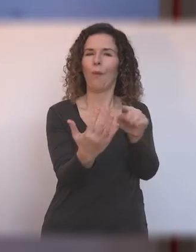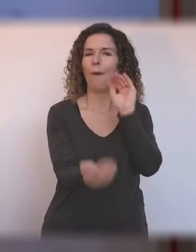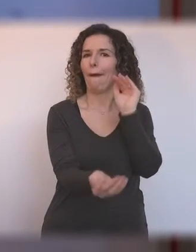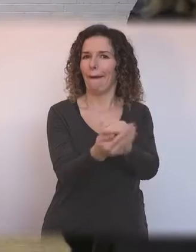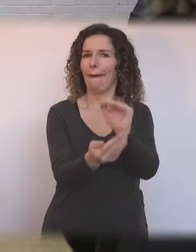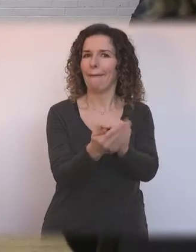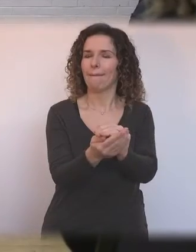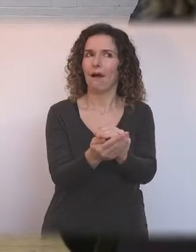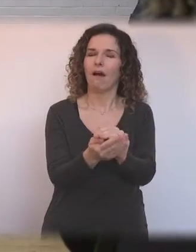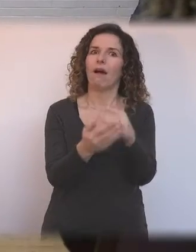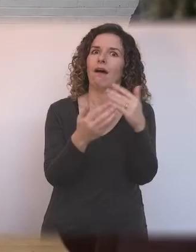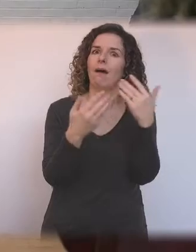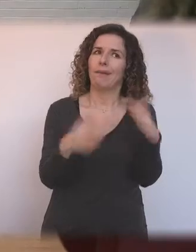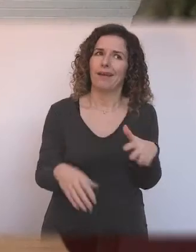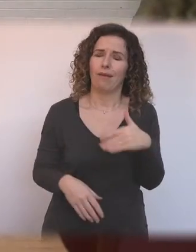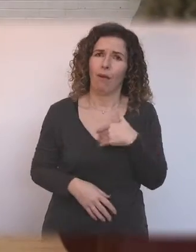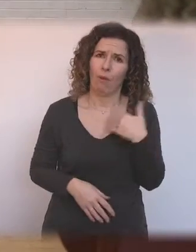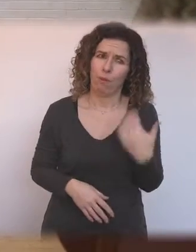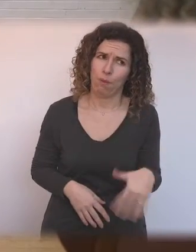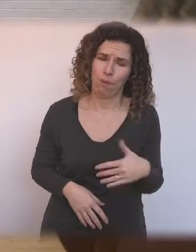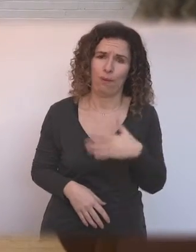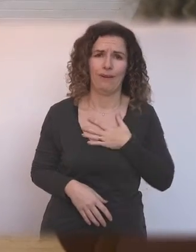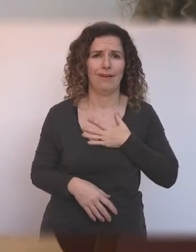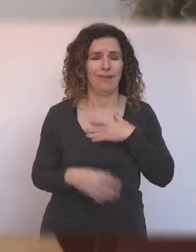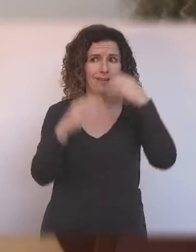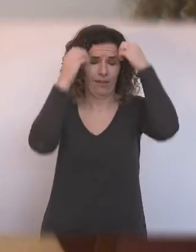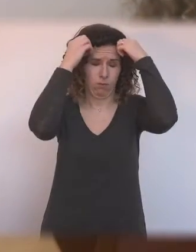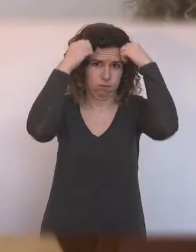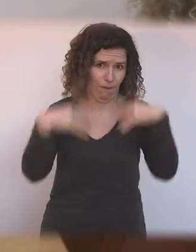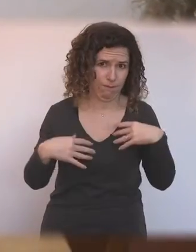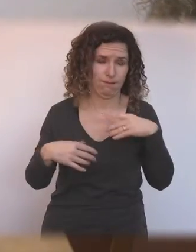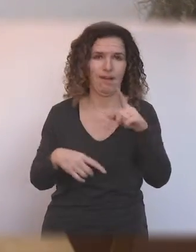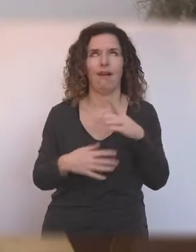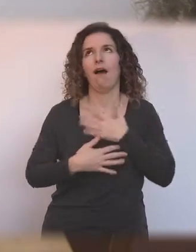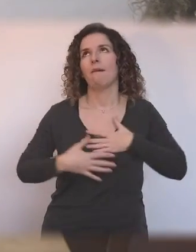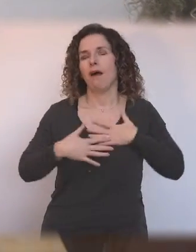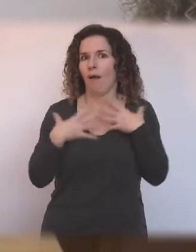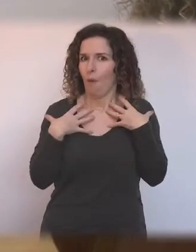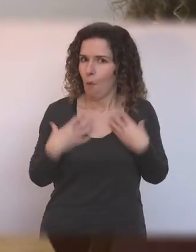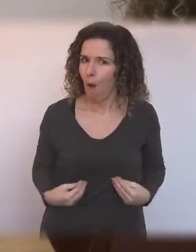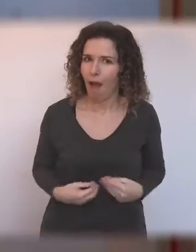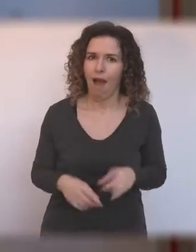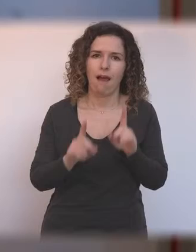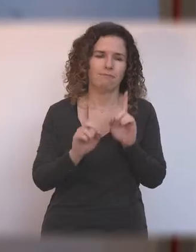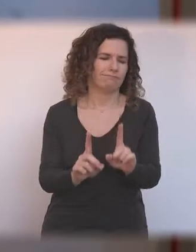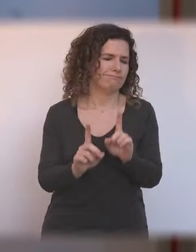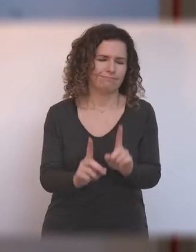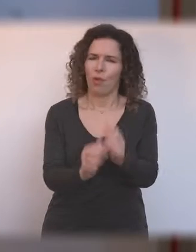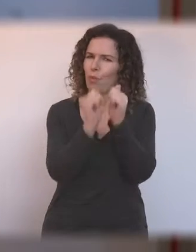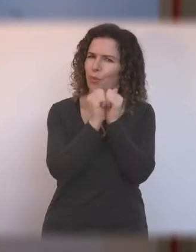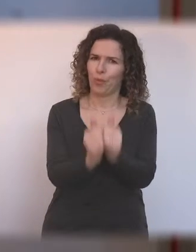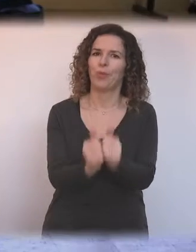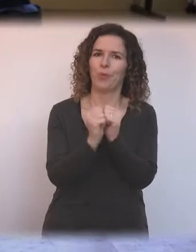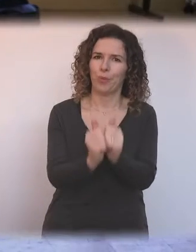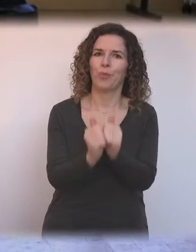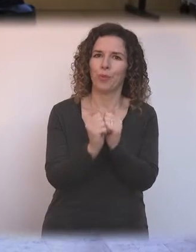let's keep them. So that's been, you know, slightly bruising, slightly exhausting, emotionally absolutely draining, but such